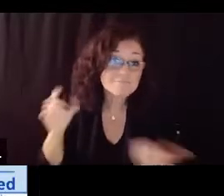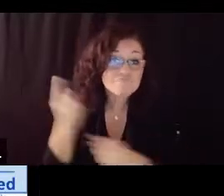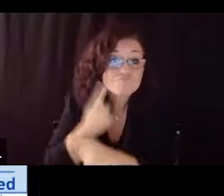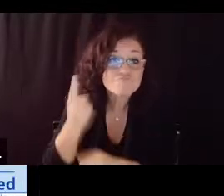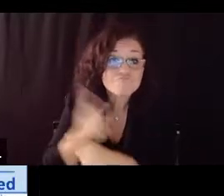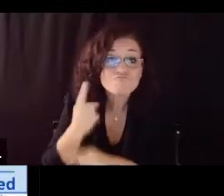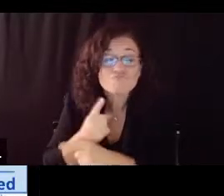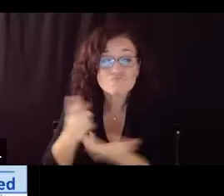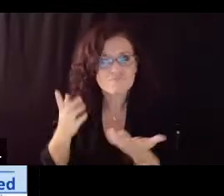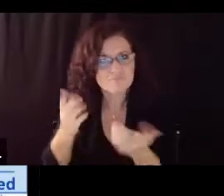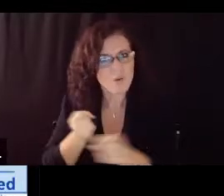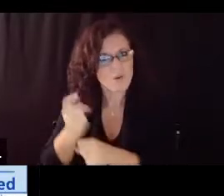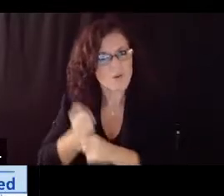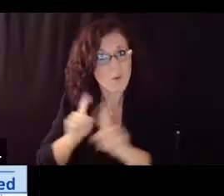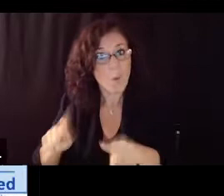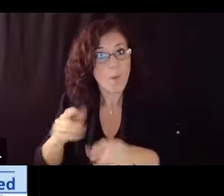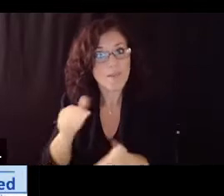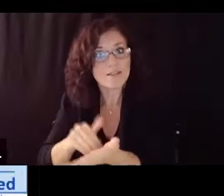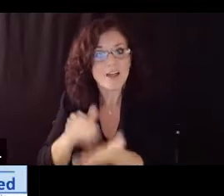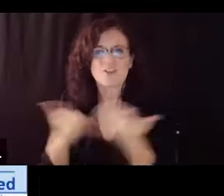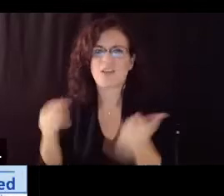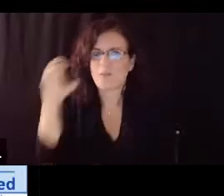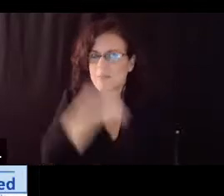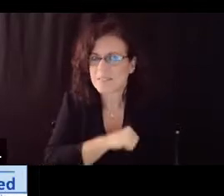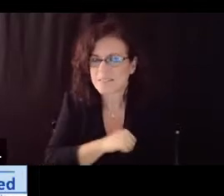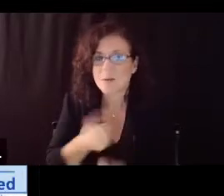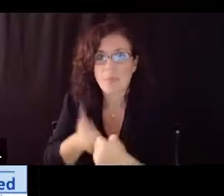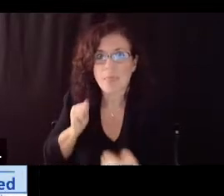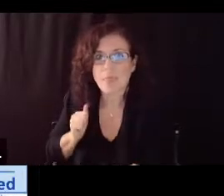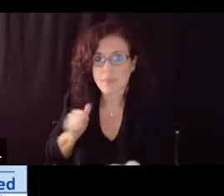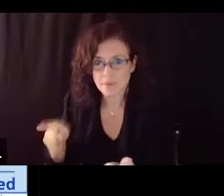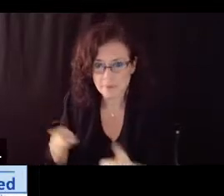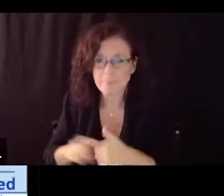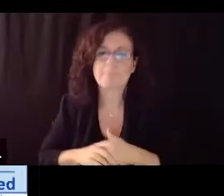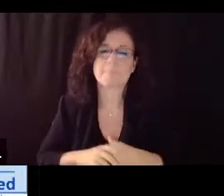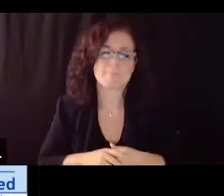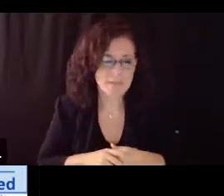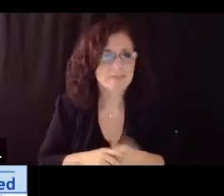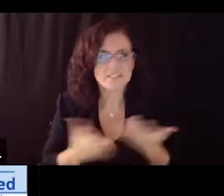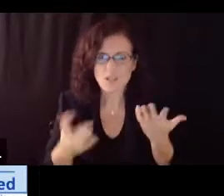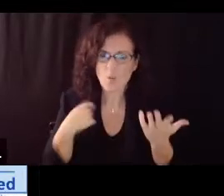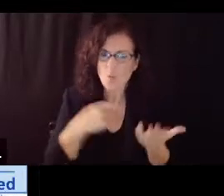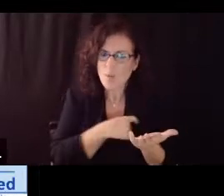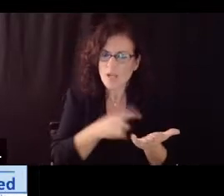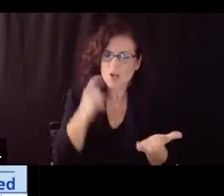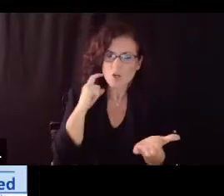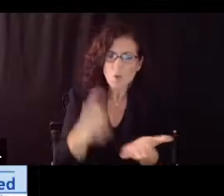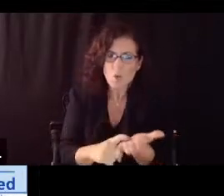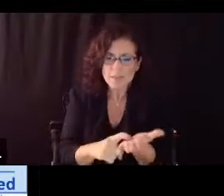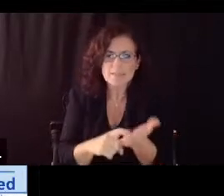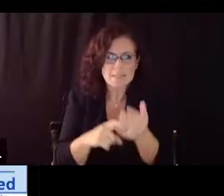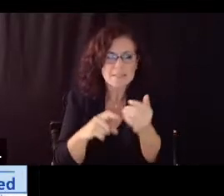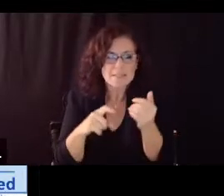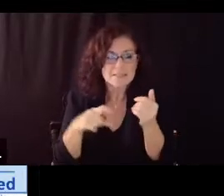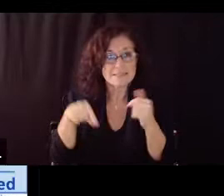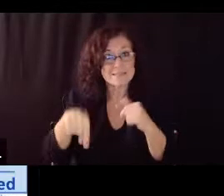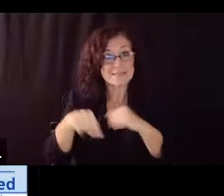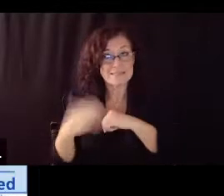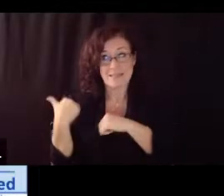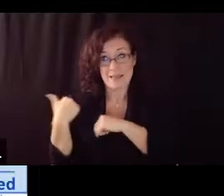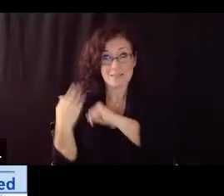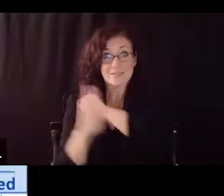that we have and so there are lots of reasons and things that we are seeing that we have found in this fall semester